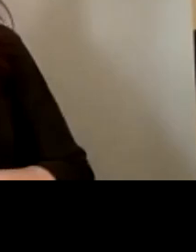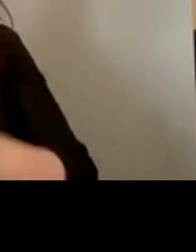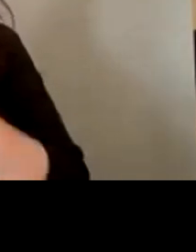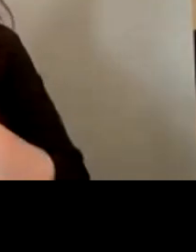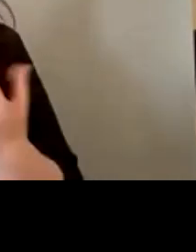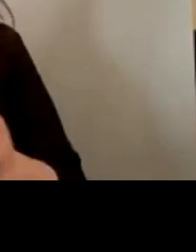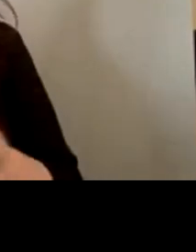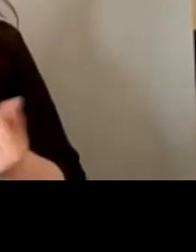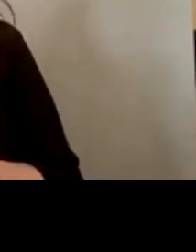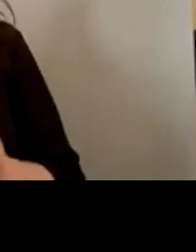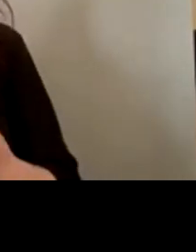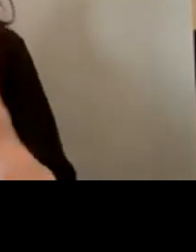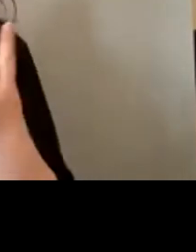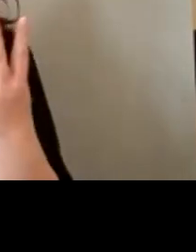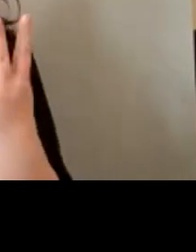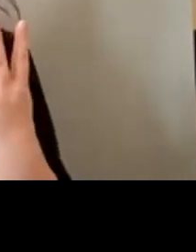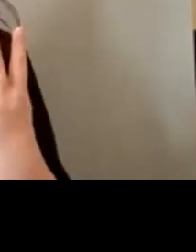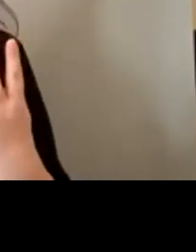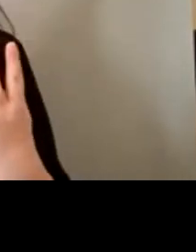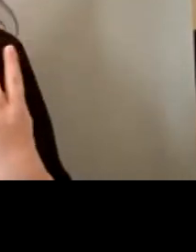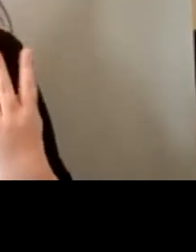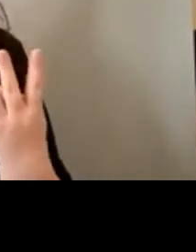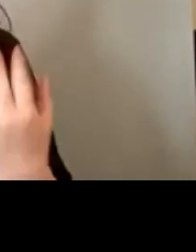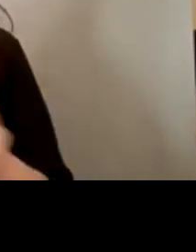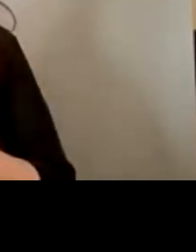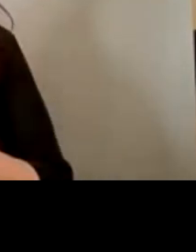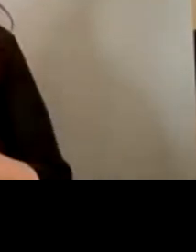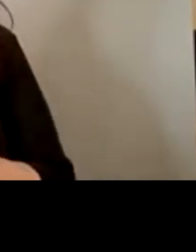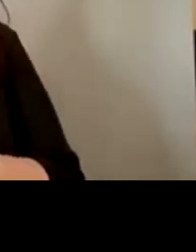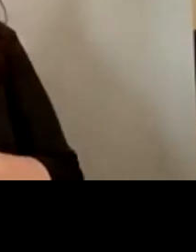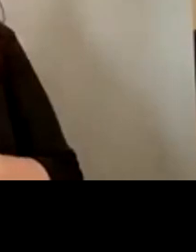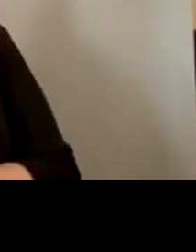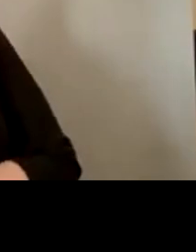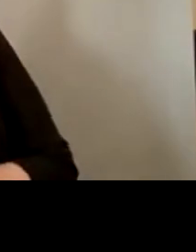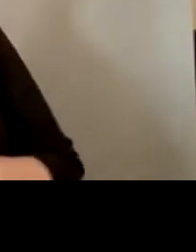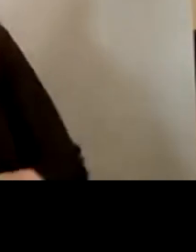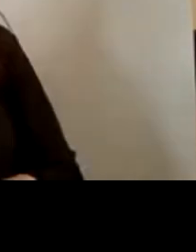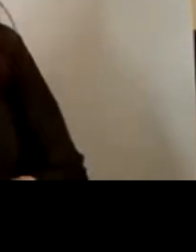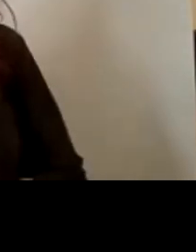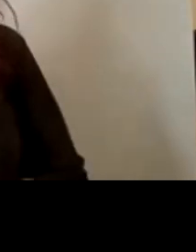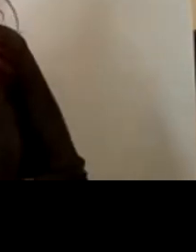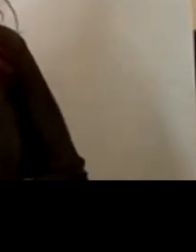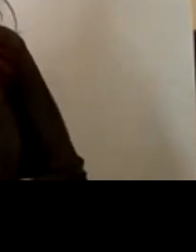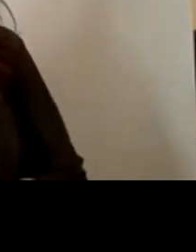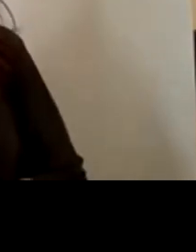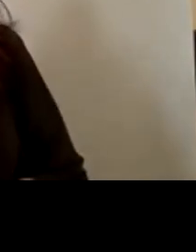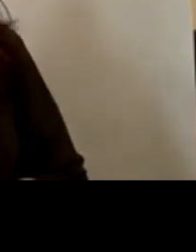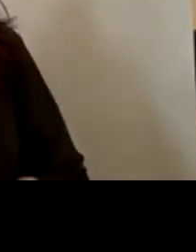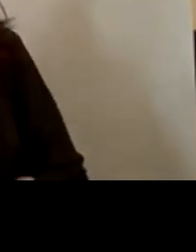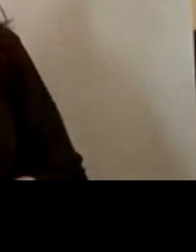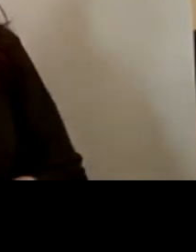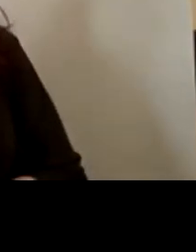questions for all of you and i don't think we have time because it's nearly eight o'clock but i do want to say